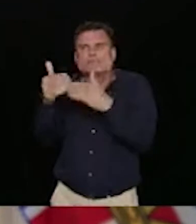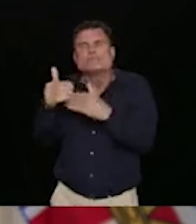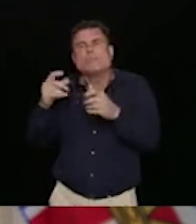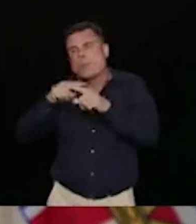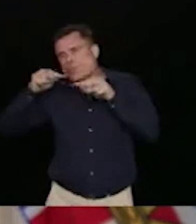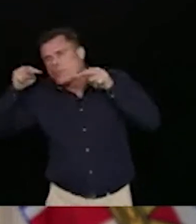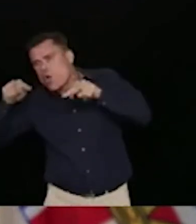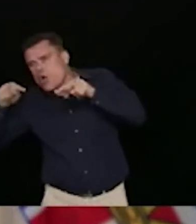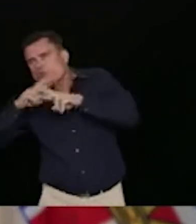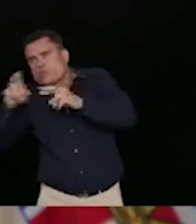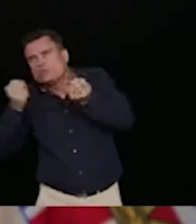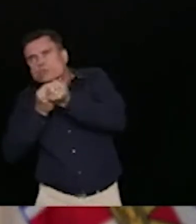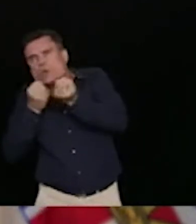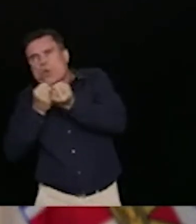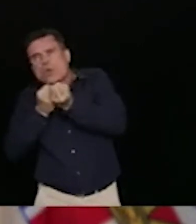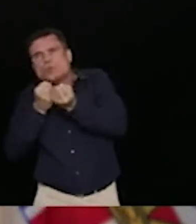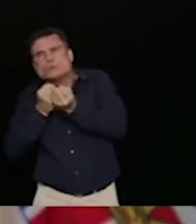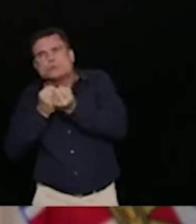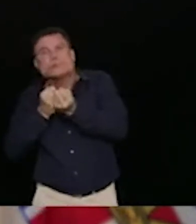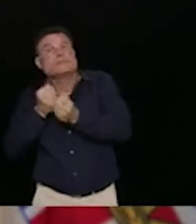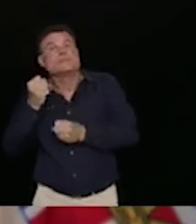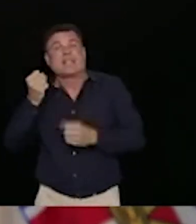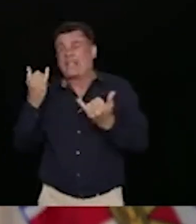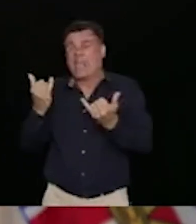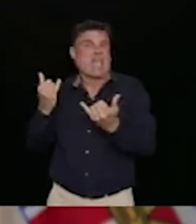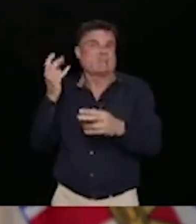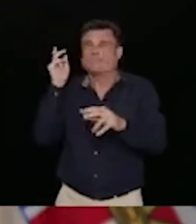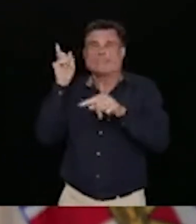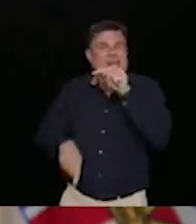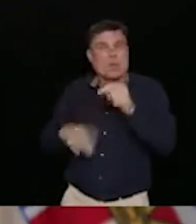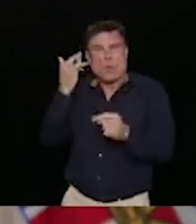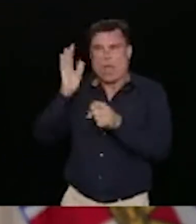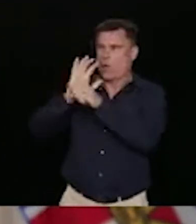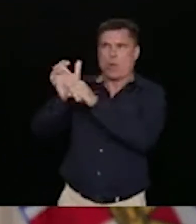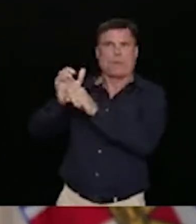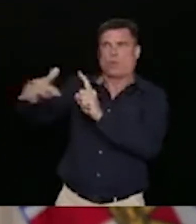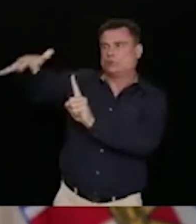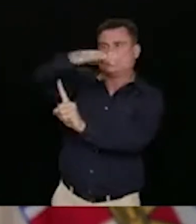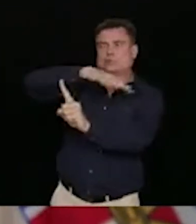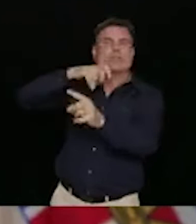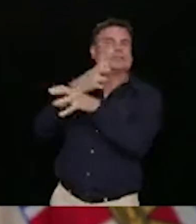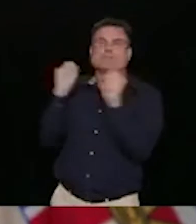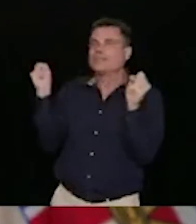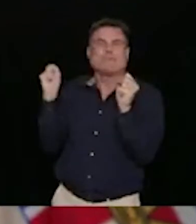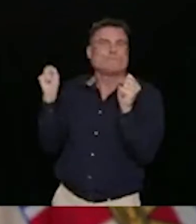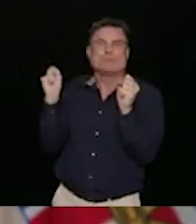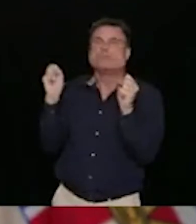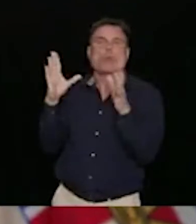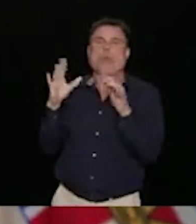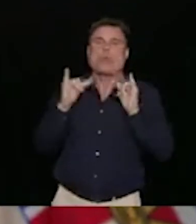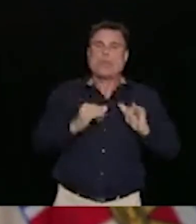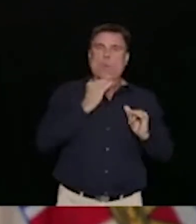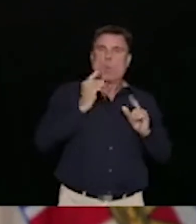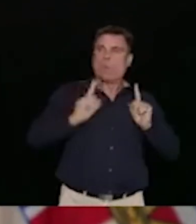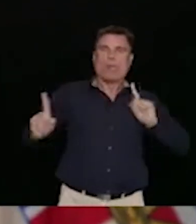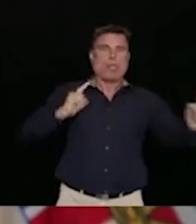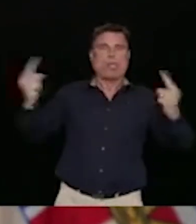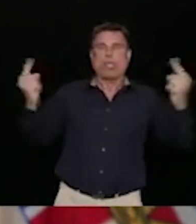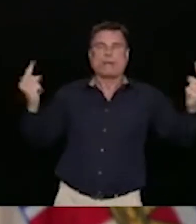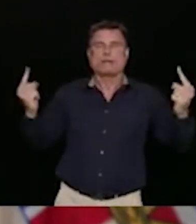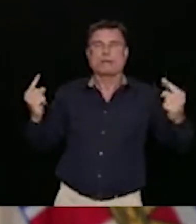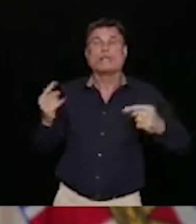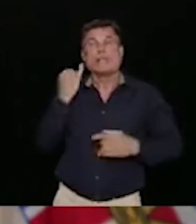people to reach out. Reach out to your family. Reach out to your friends. Reach out to your colleagues. The people you work with.